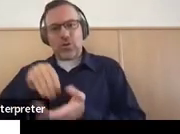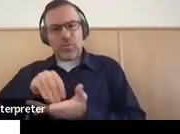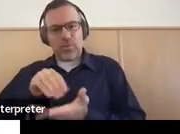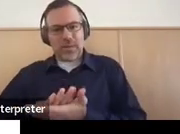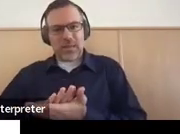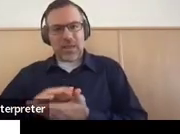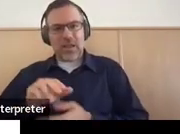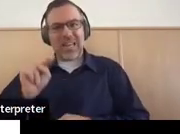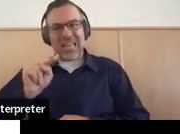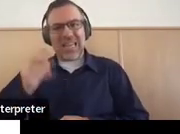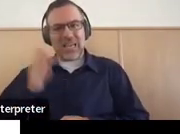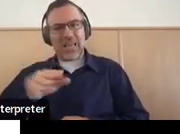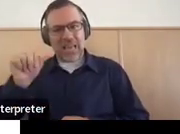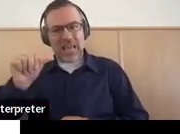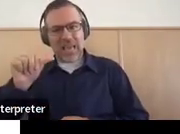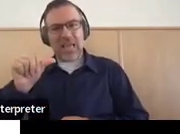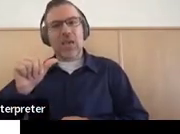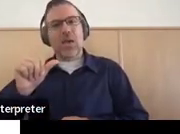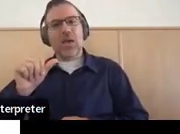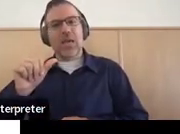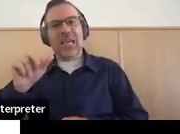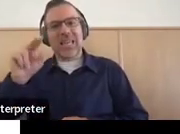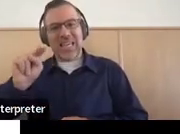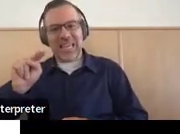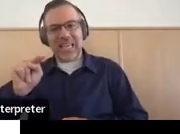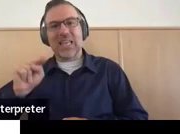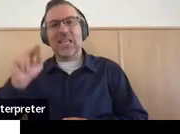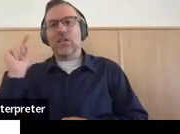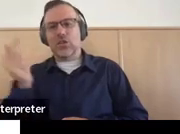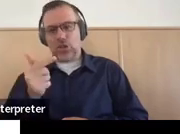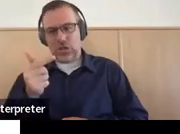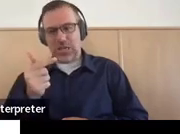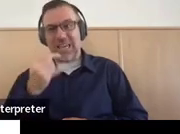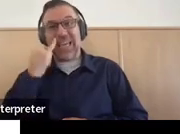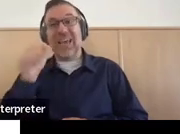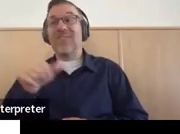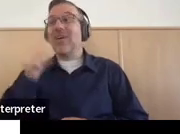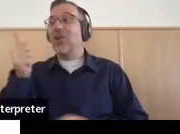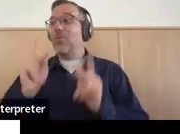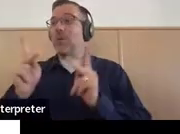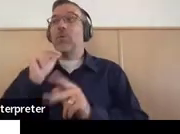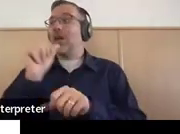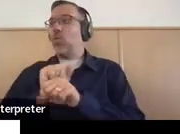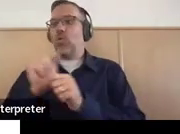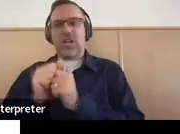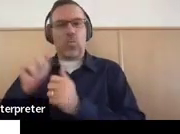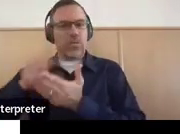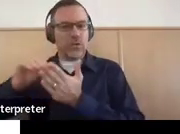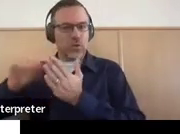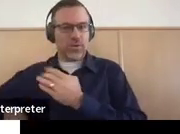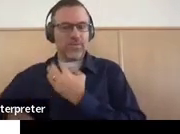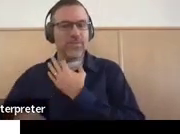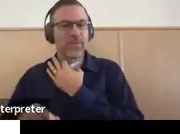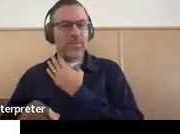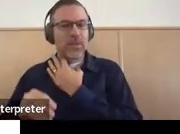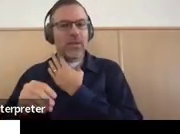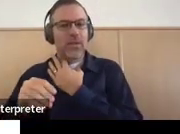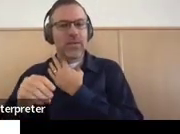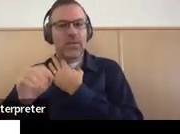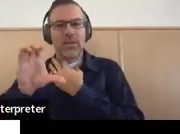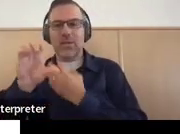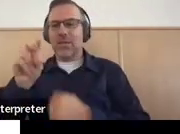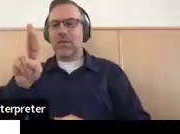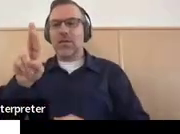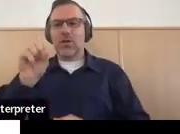in N.G. If there are not other folks who are working with the child. Course of study is in the IEP in